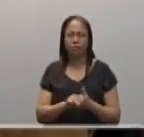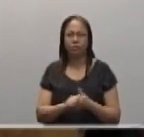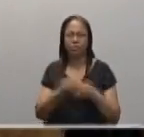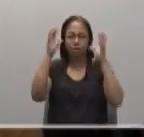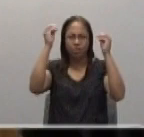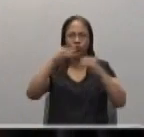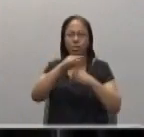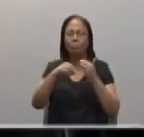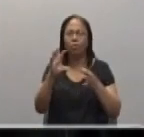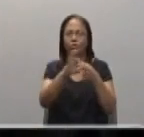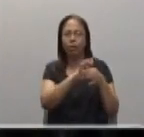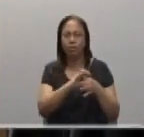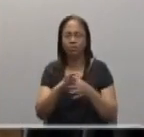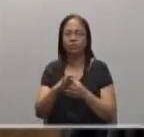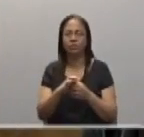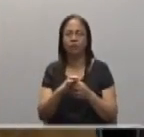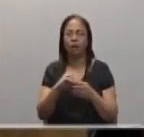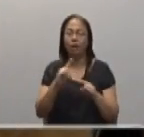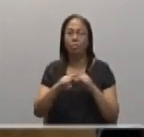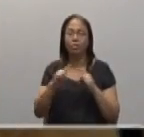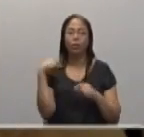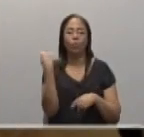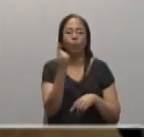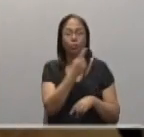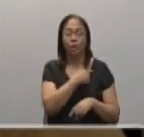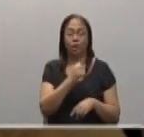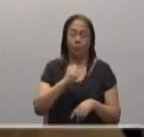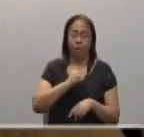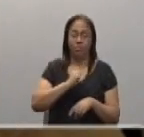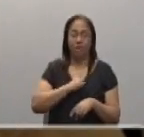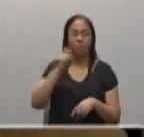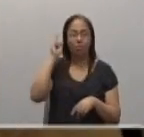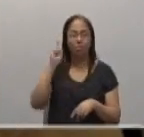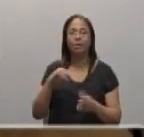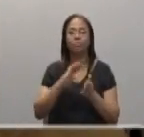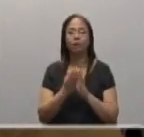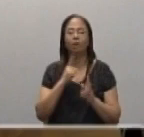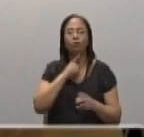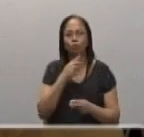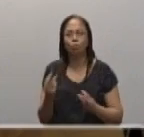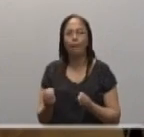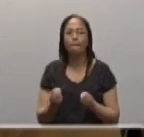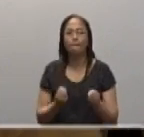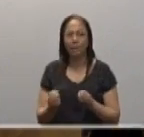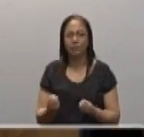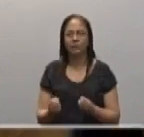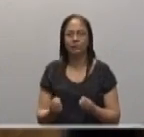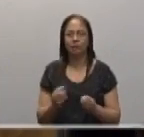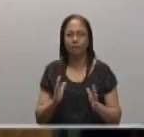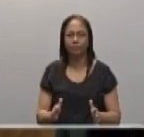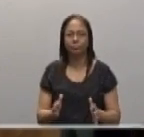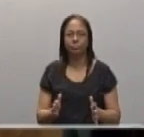of Jesus. But we, ourselves, have to become minister of reconciliation and witness of reconciliation. So,